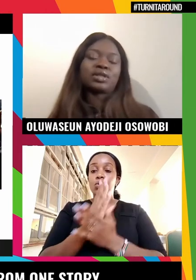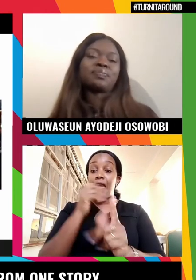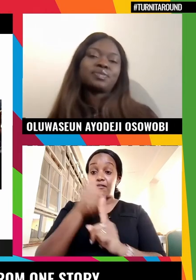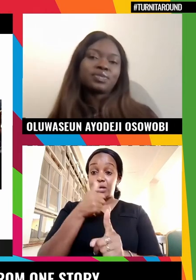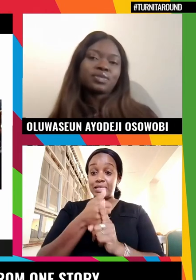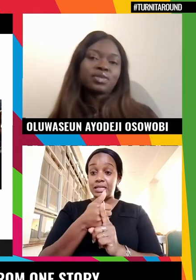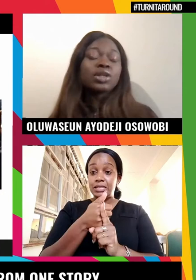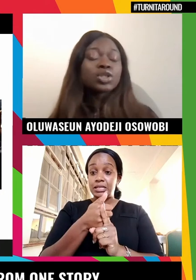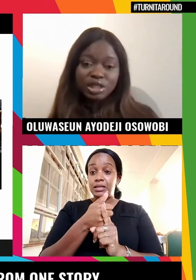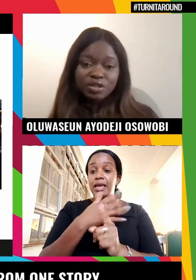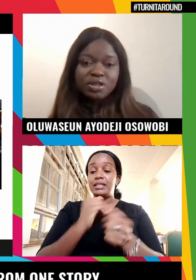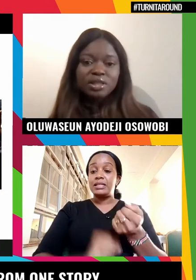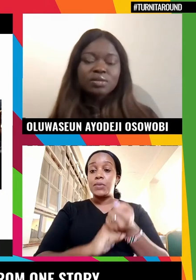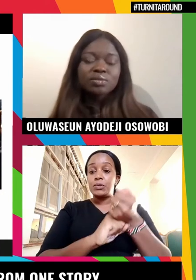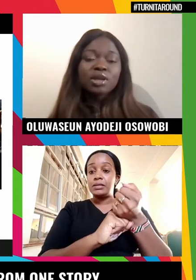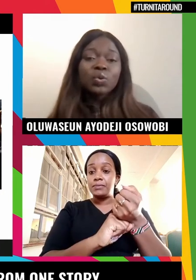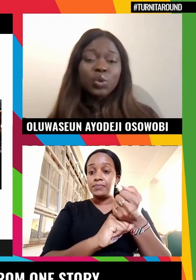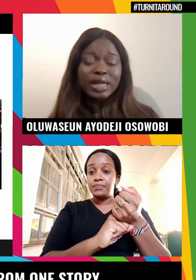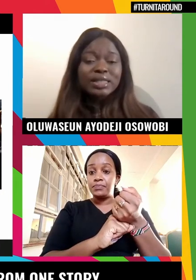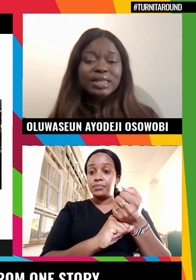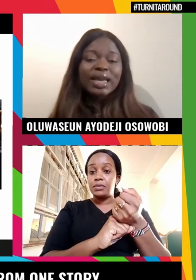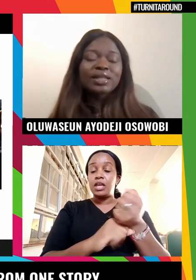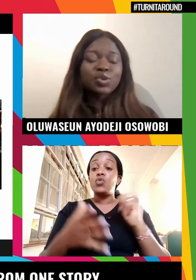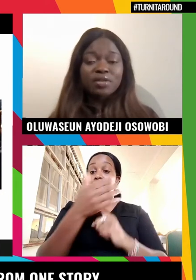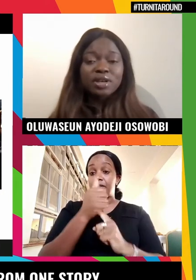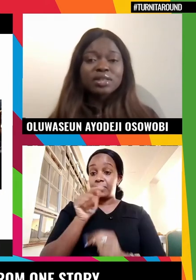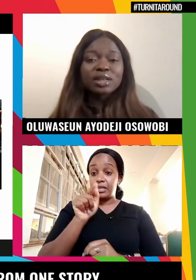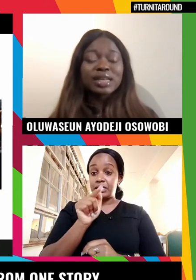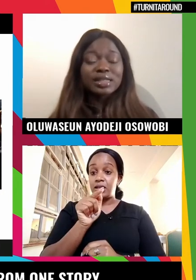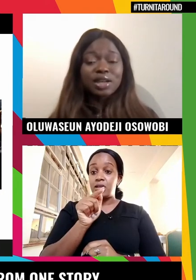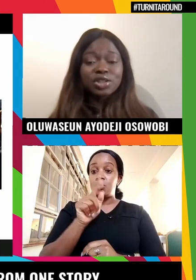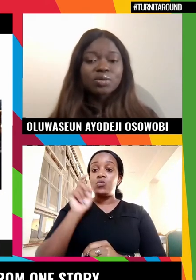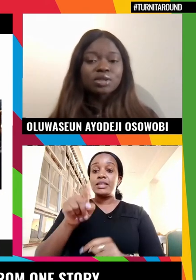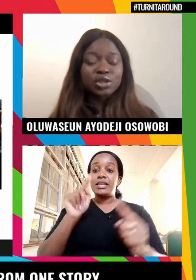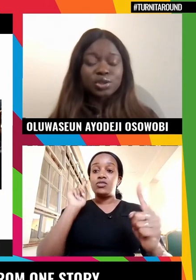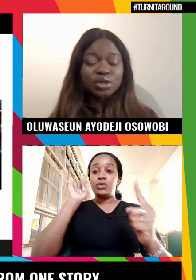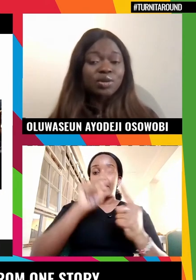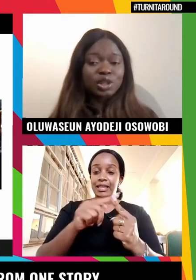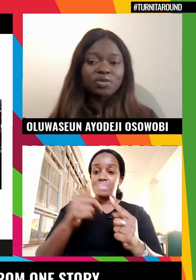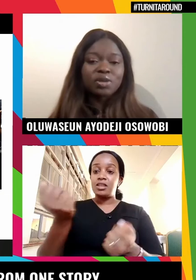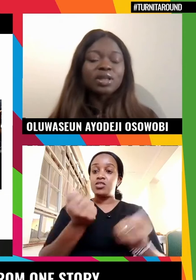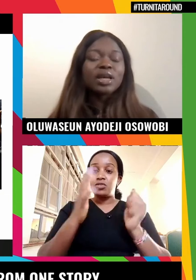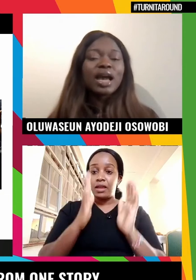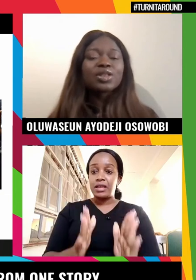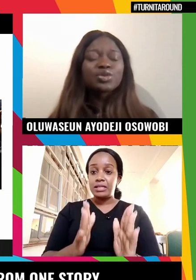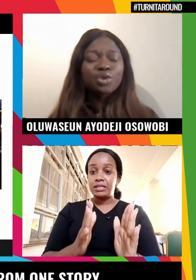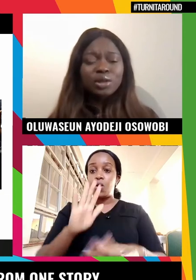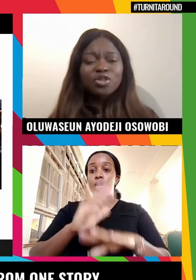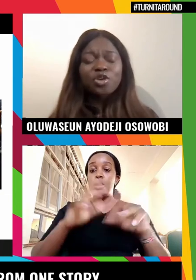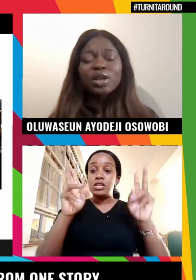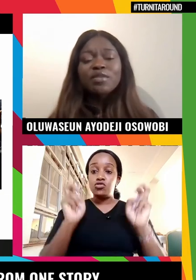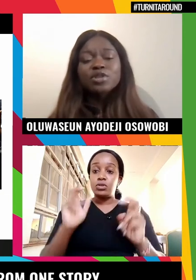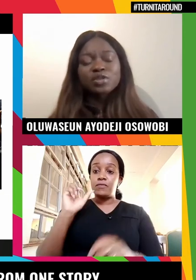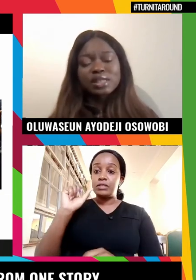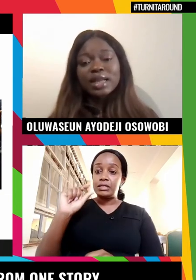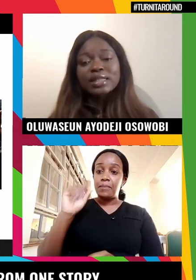support. To achieve this, we needed to target drivers, intersectional issues around GBV, and the role